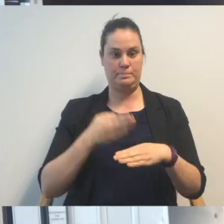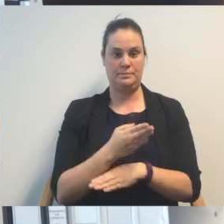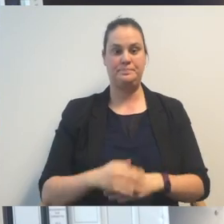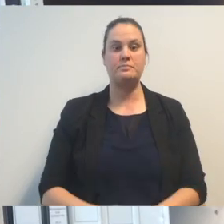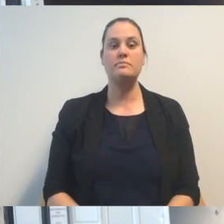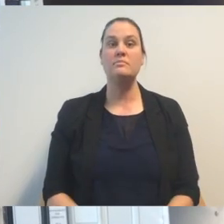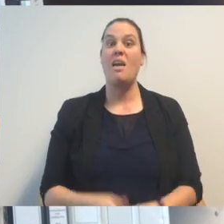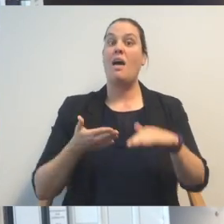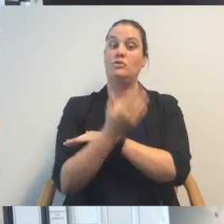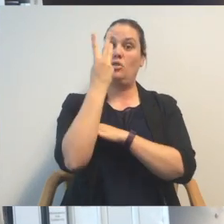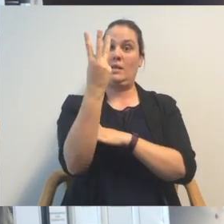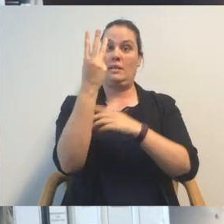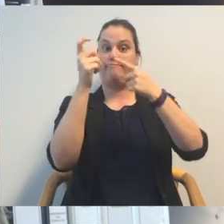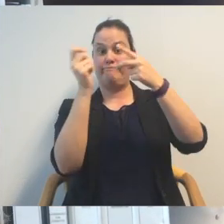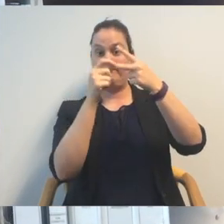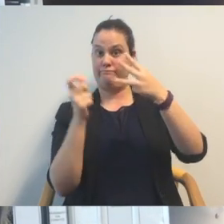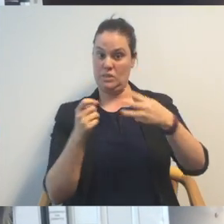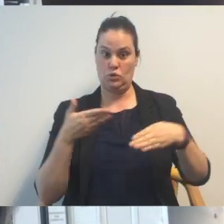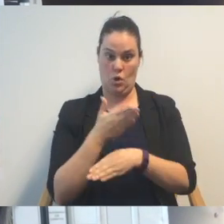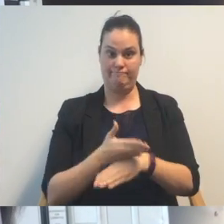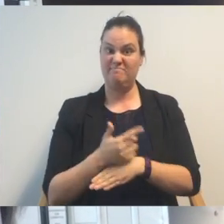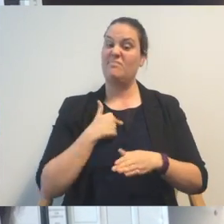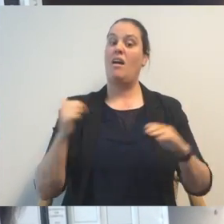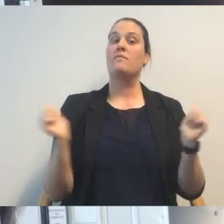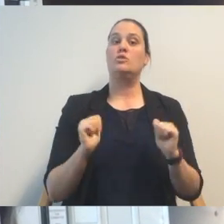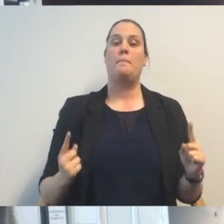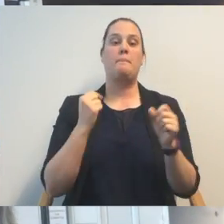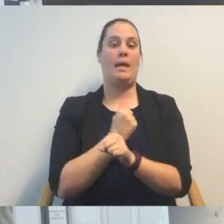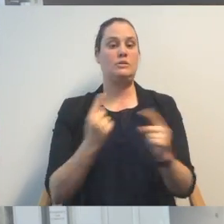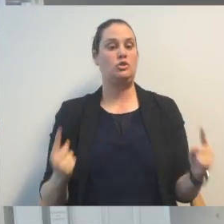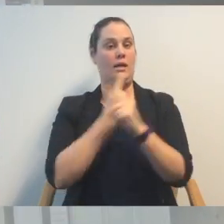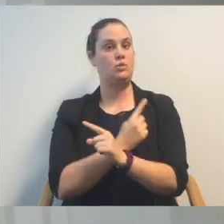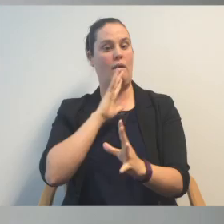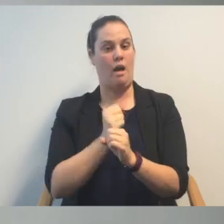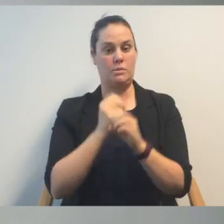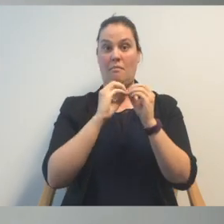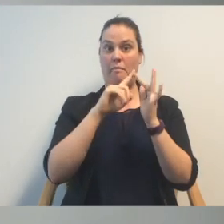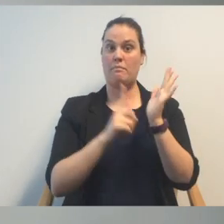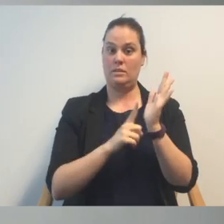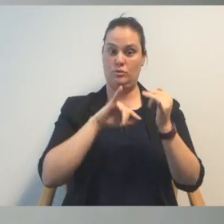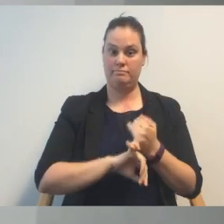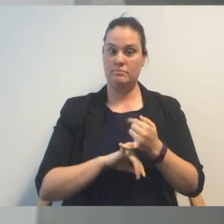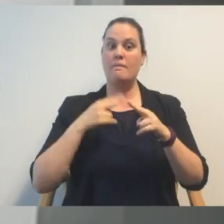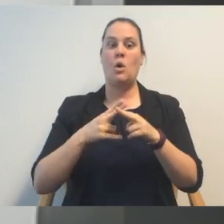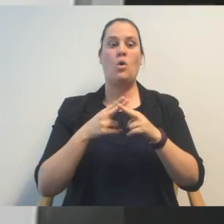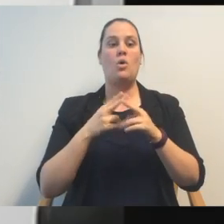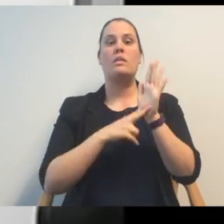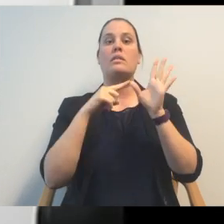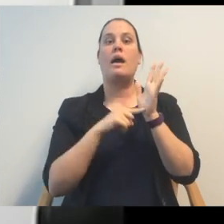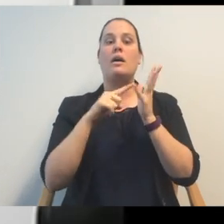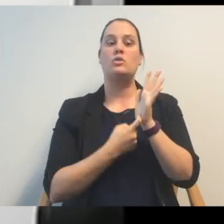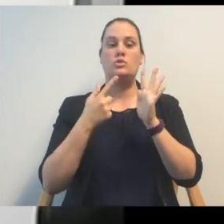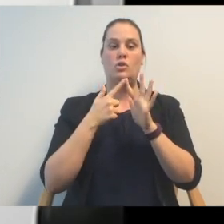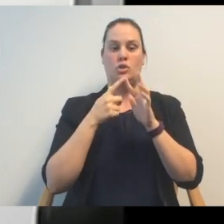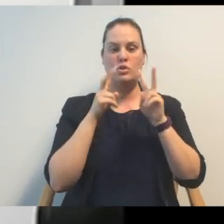include making significant changes to government bills such as the Nature Conservation Act and the